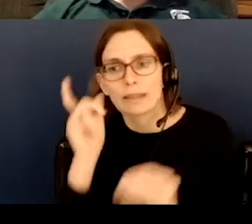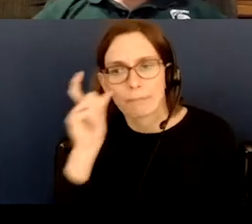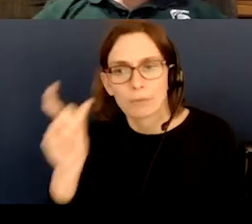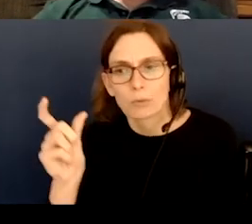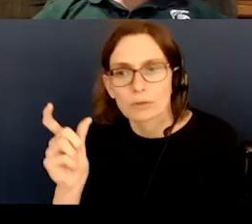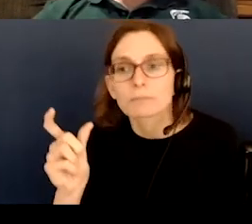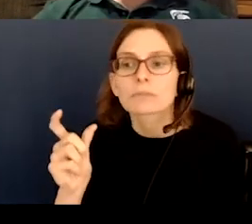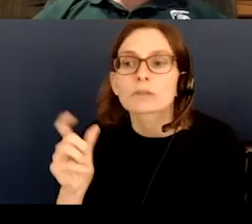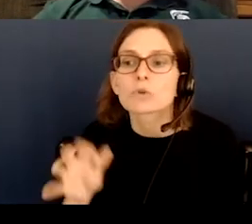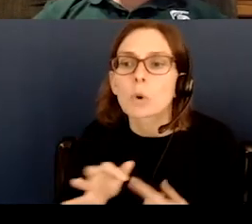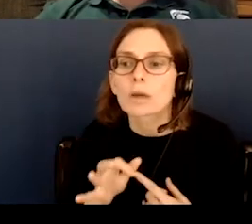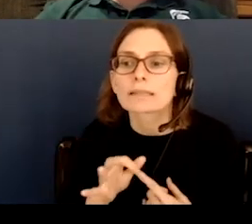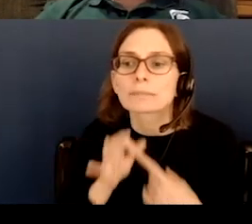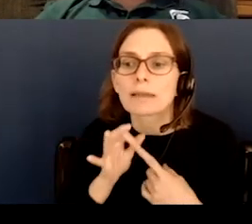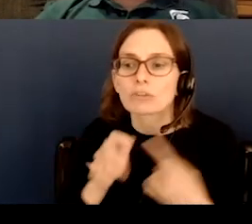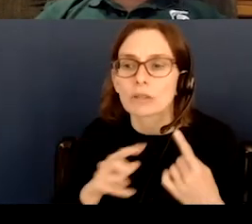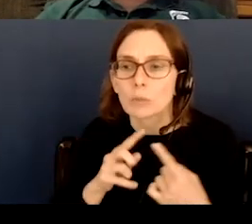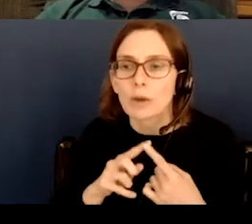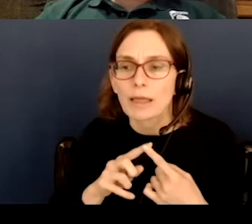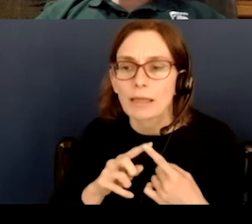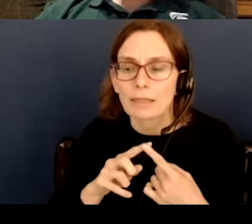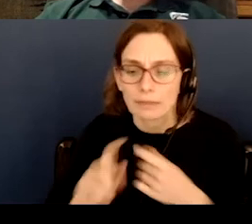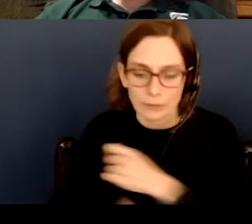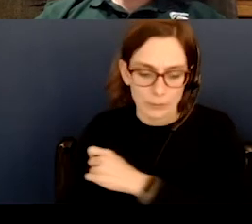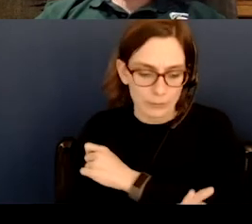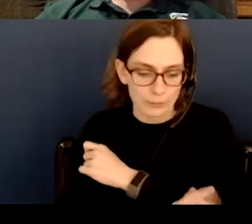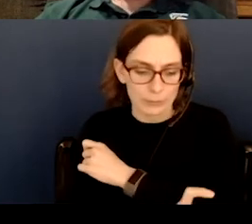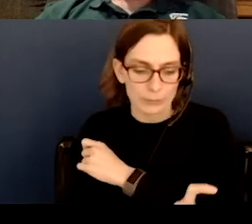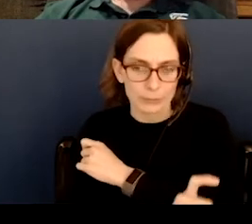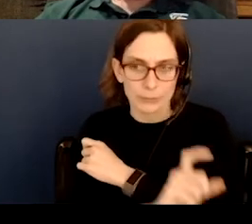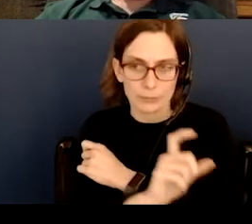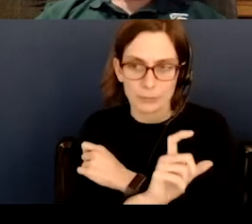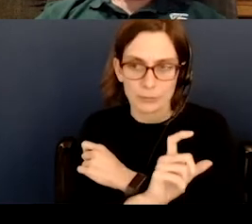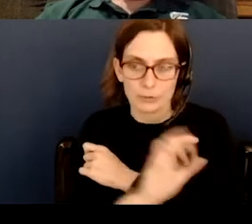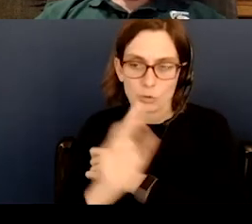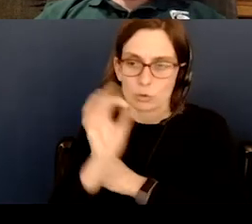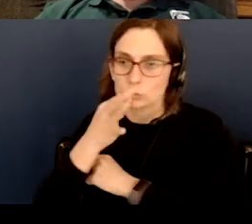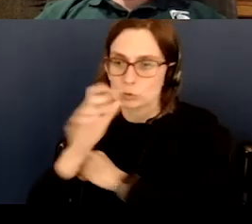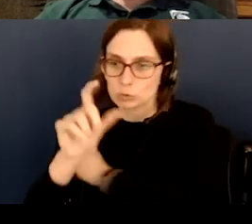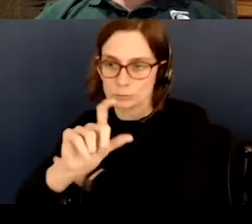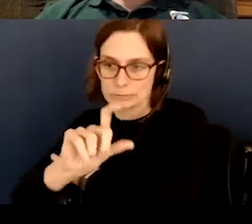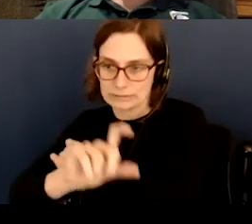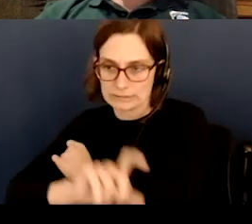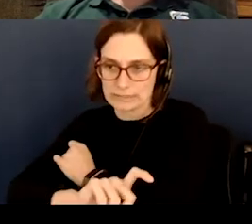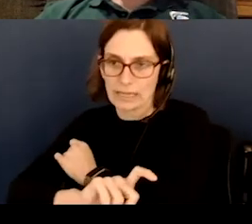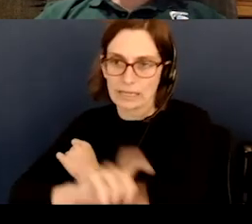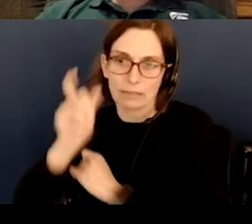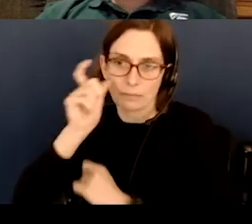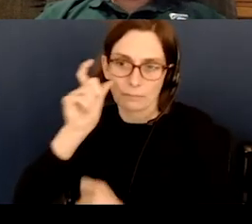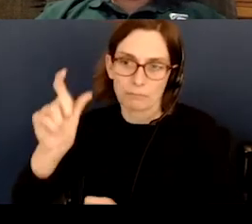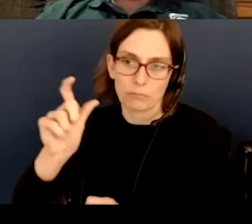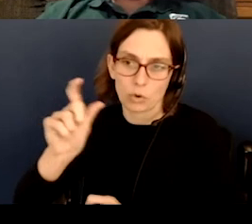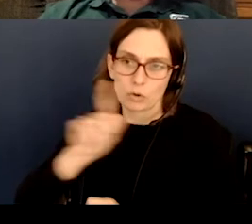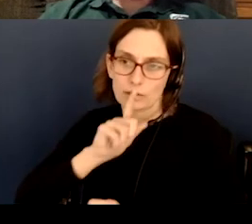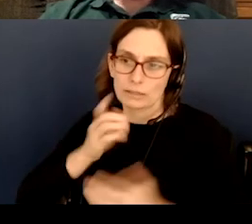um, when the moon is just rising or the moon is about to set, uh, the moon is going through a lot